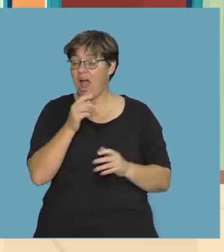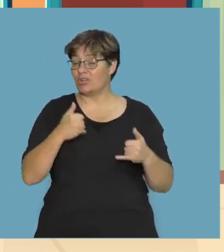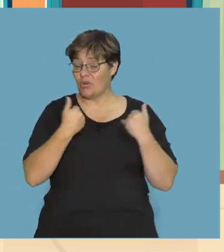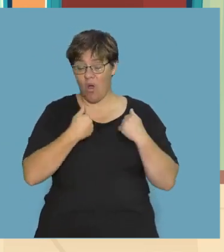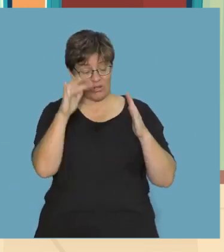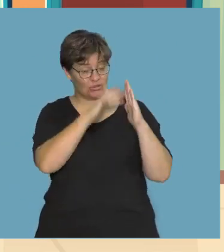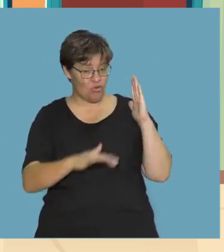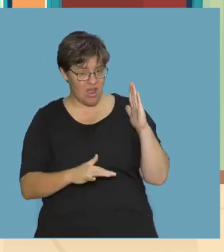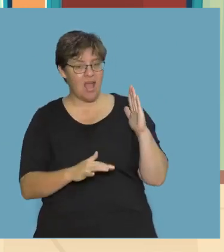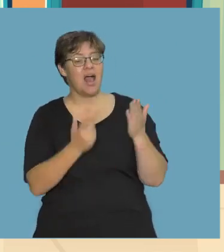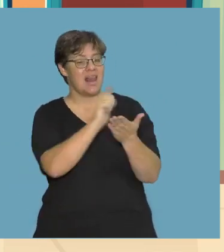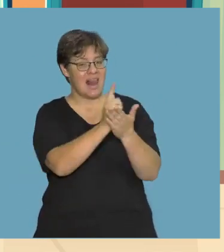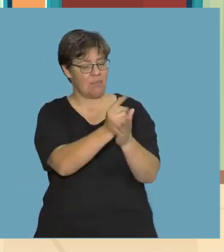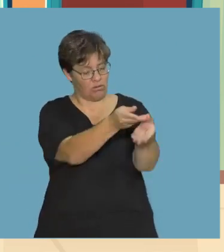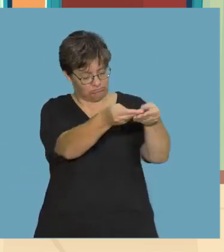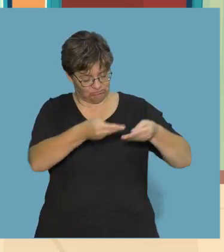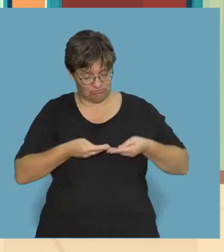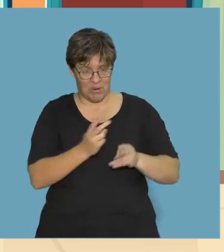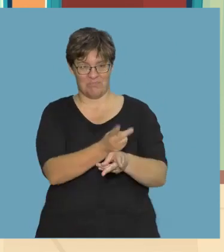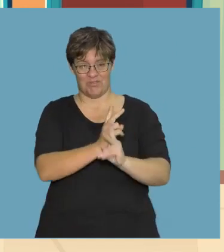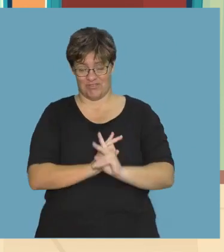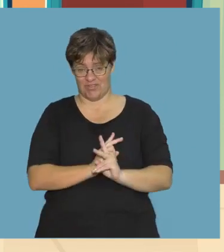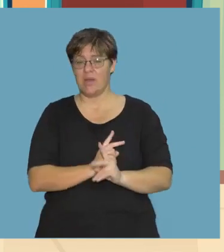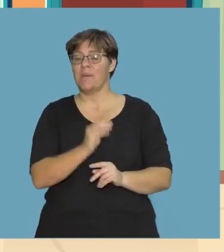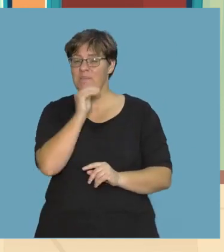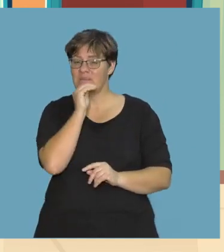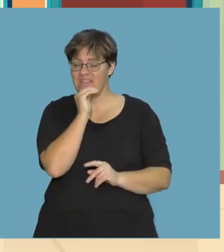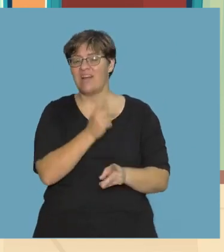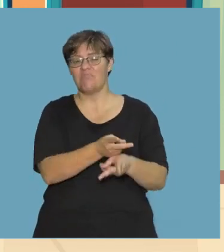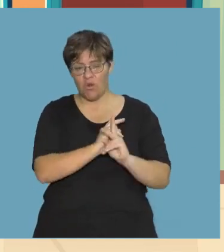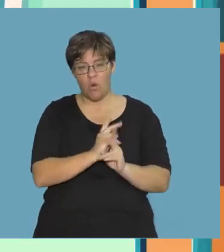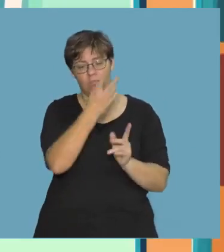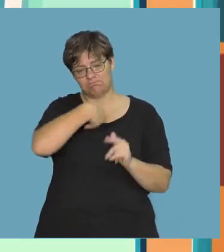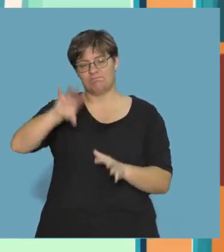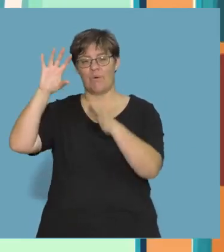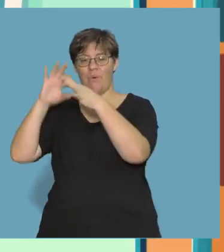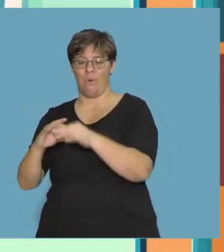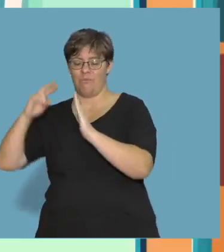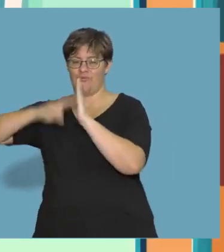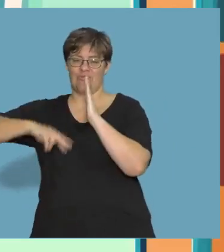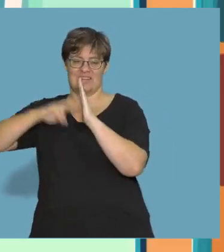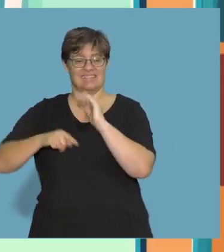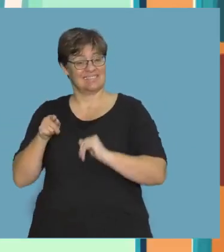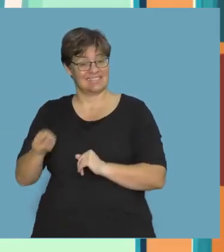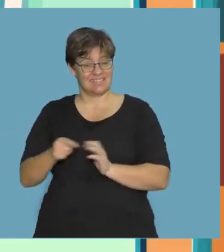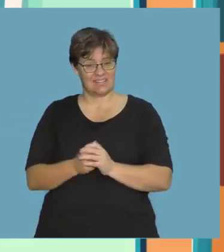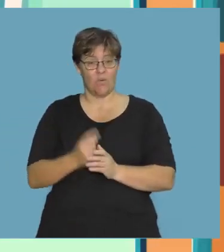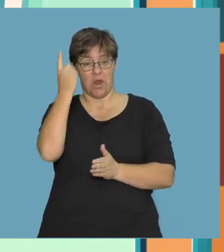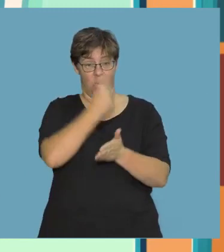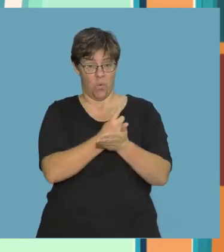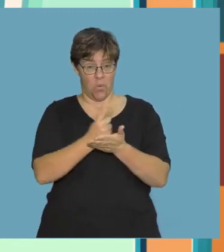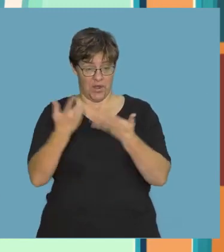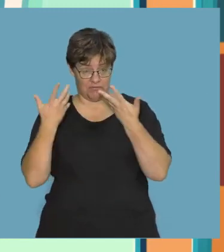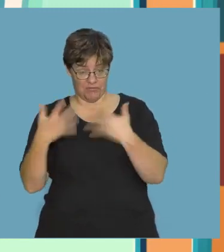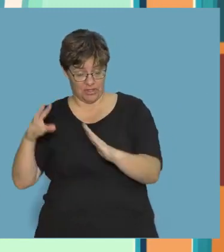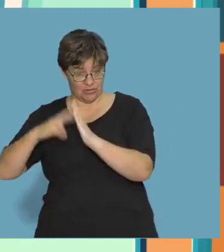of the library. This means we can borrow it or take it home to read. After a week, we take it back to